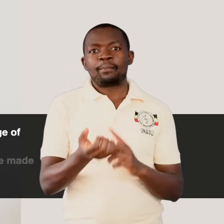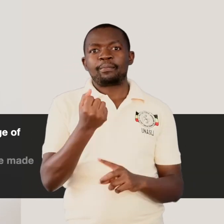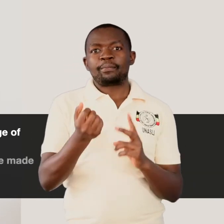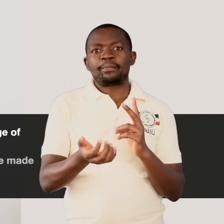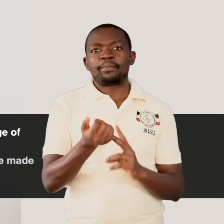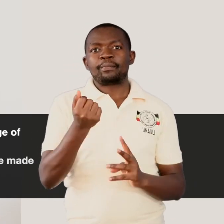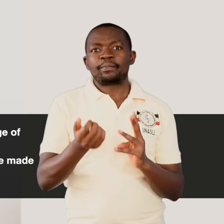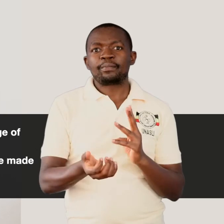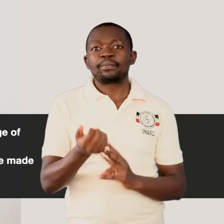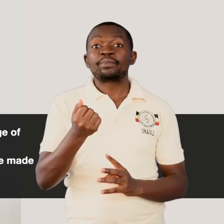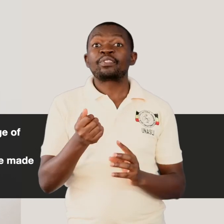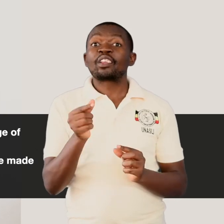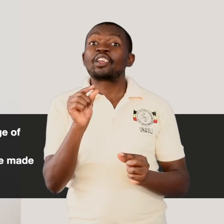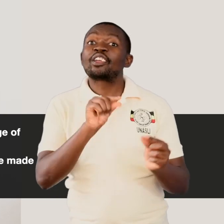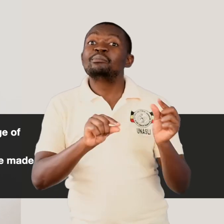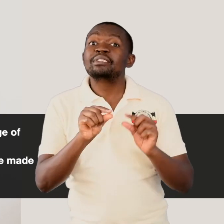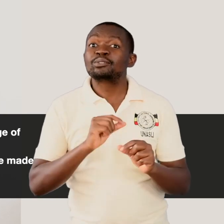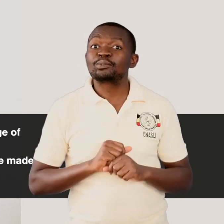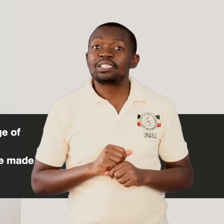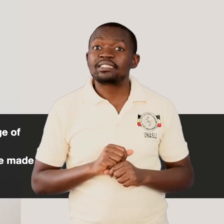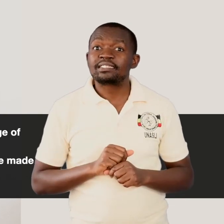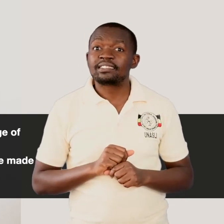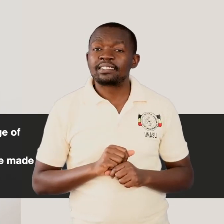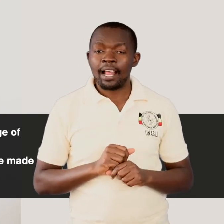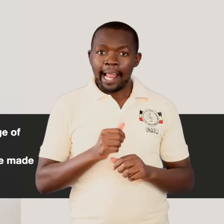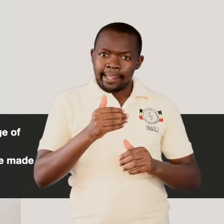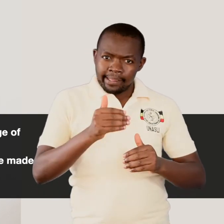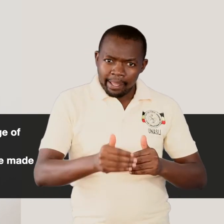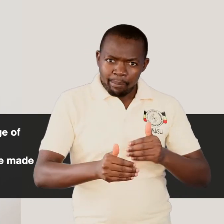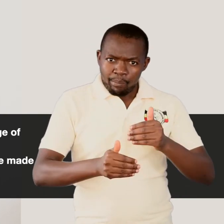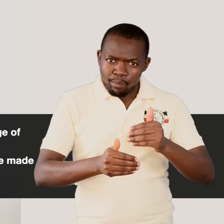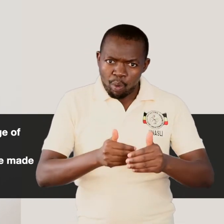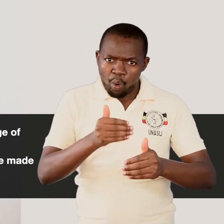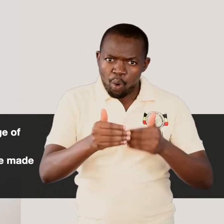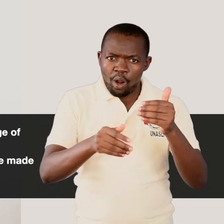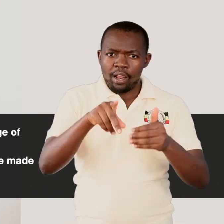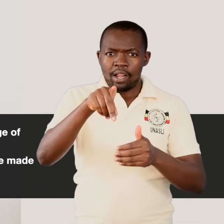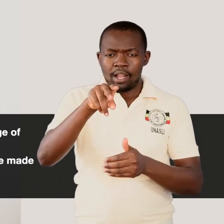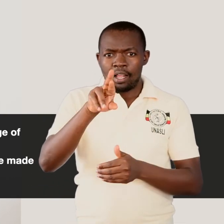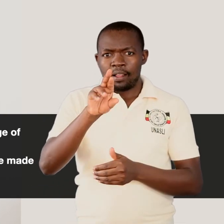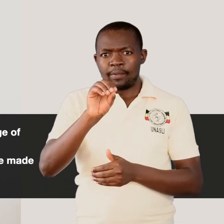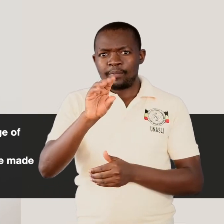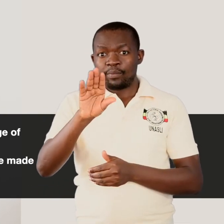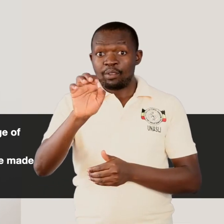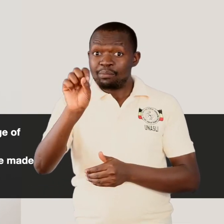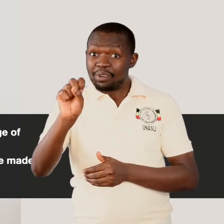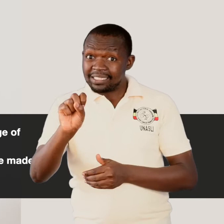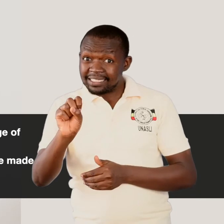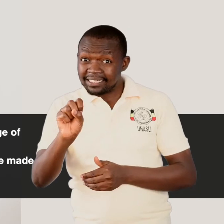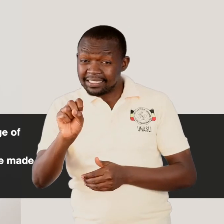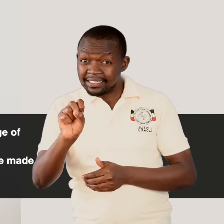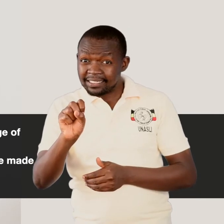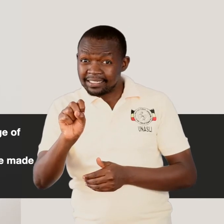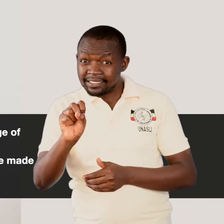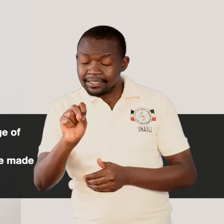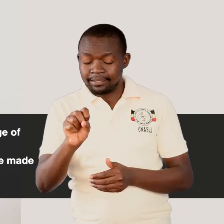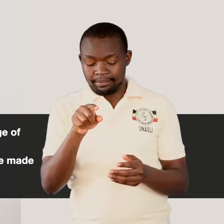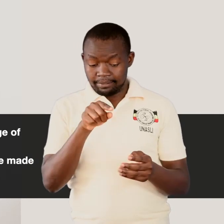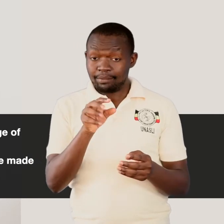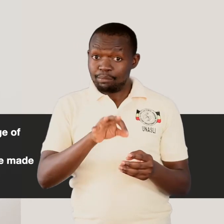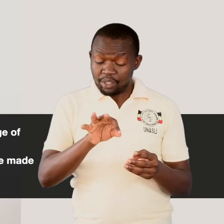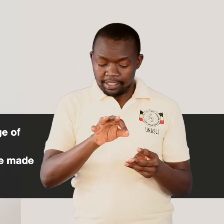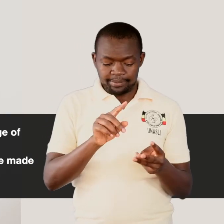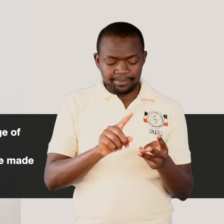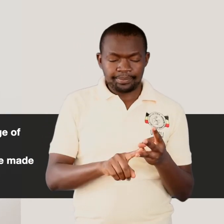that we go through to make these products use the knowledge of chemistry and number three